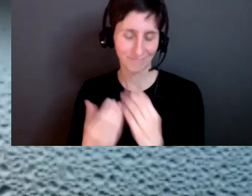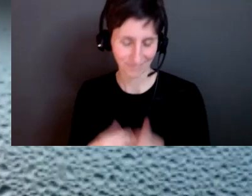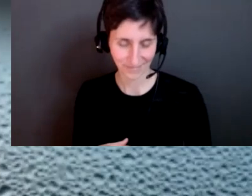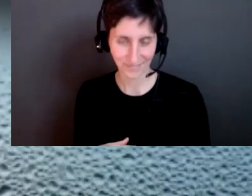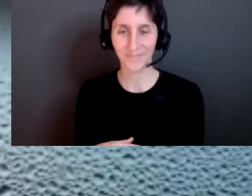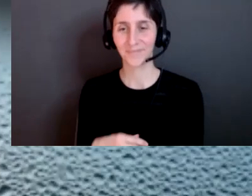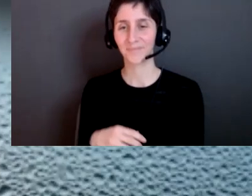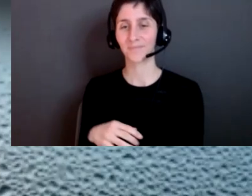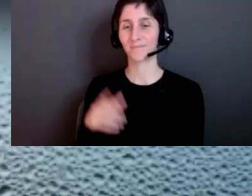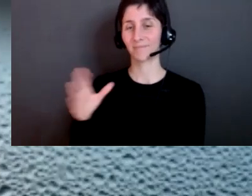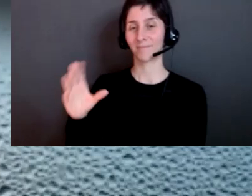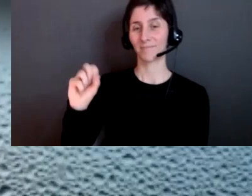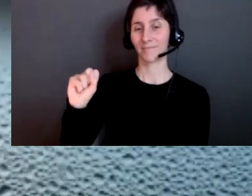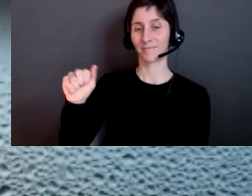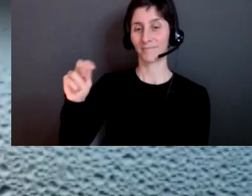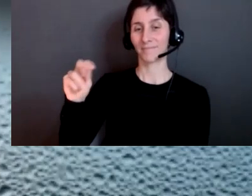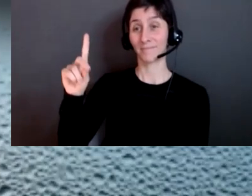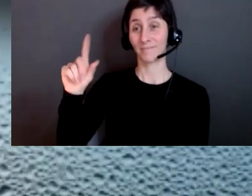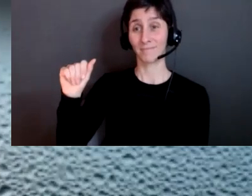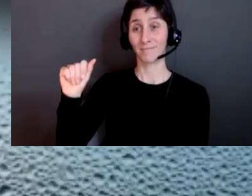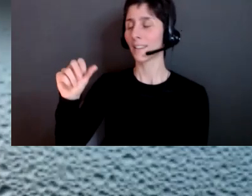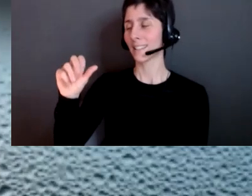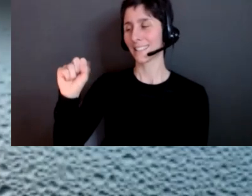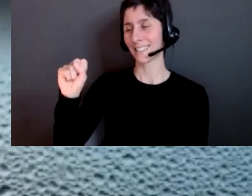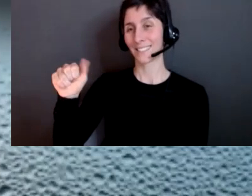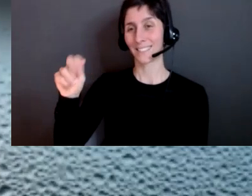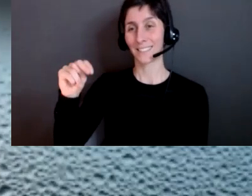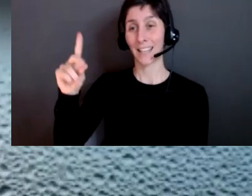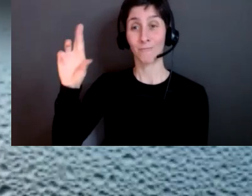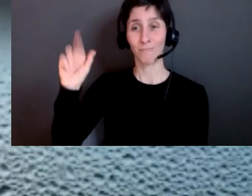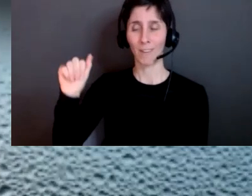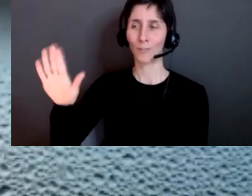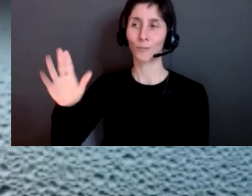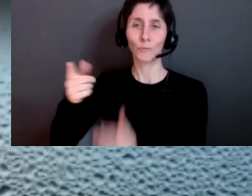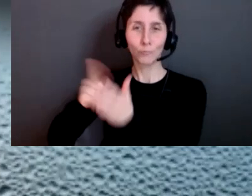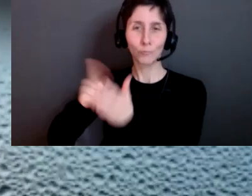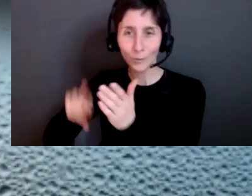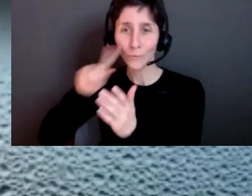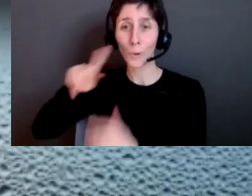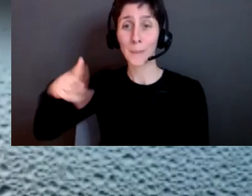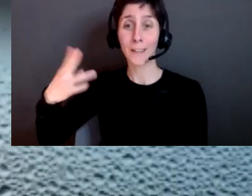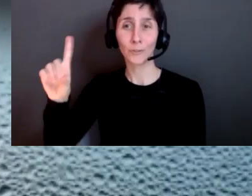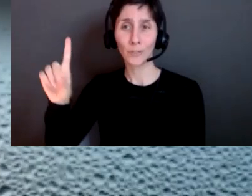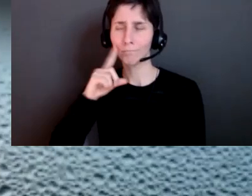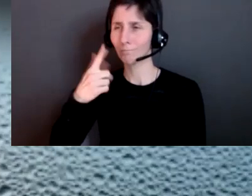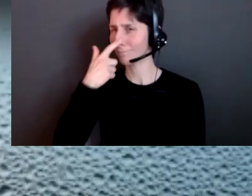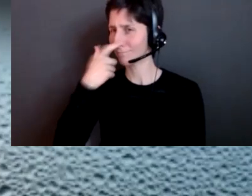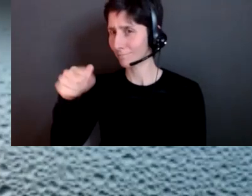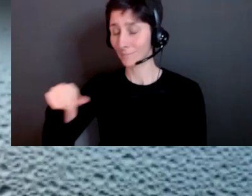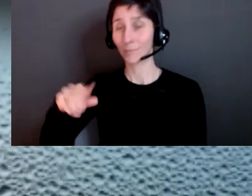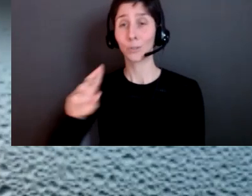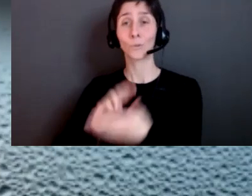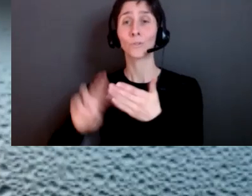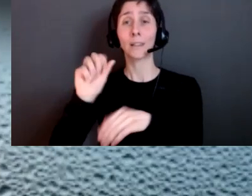uh sandra's doing some really interesting research in her phd here at the university of alberta